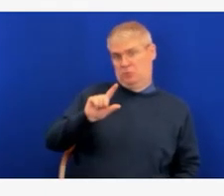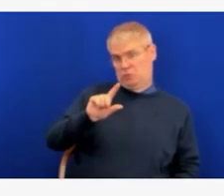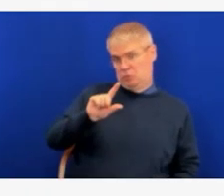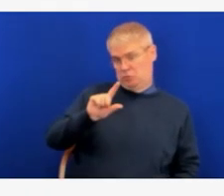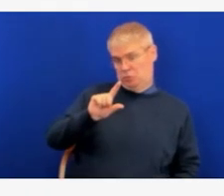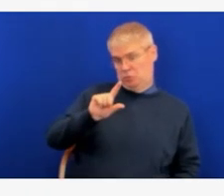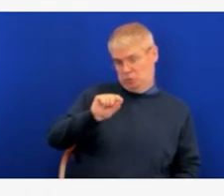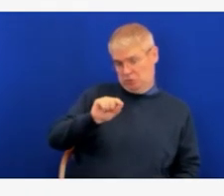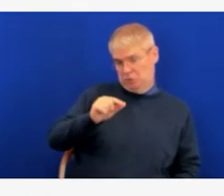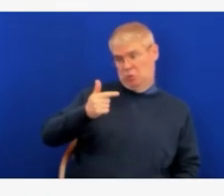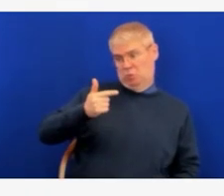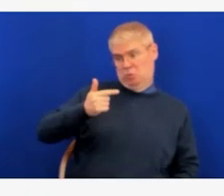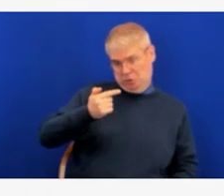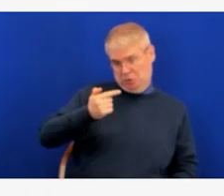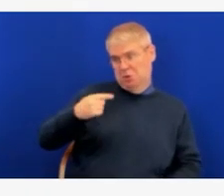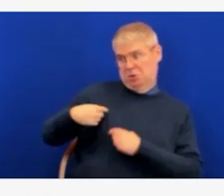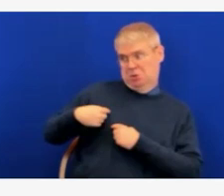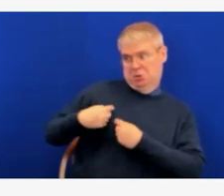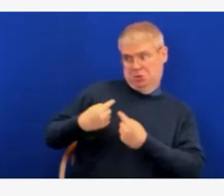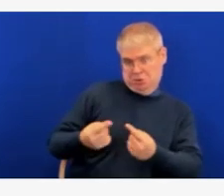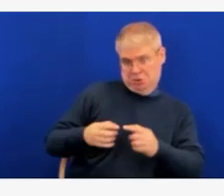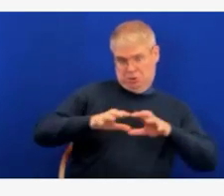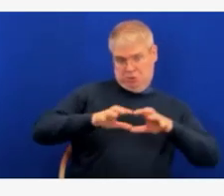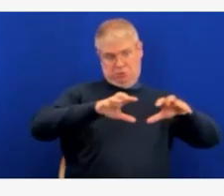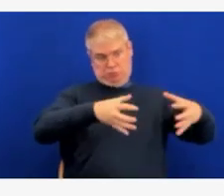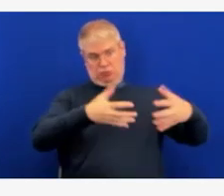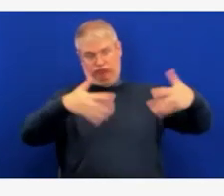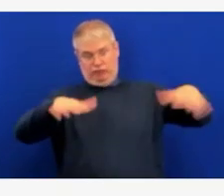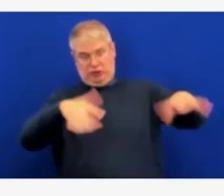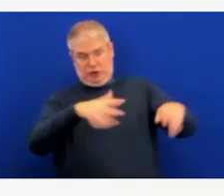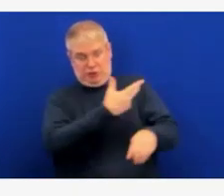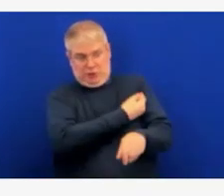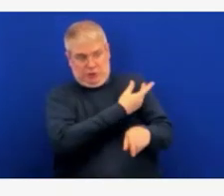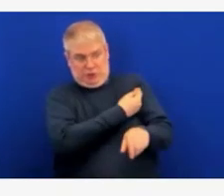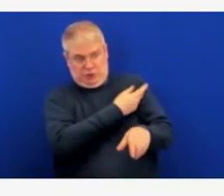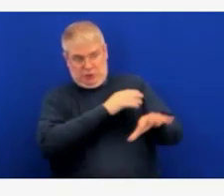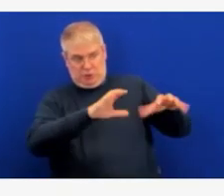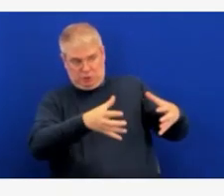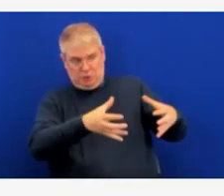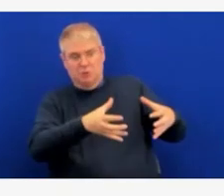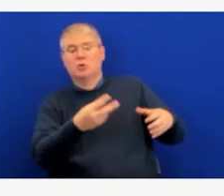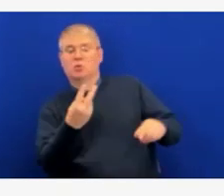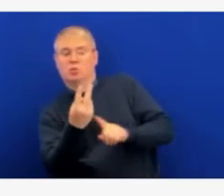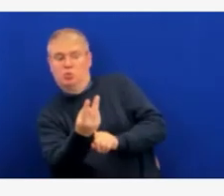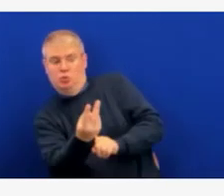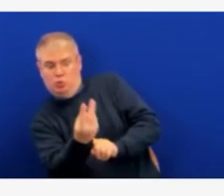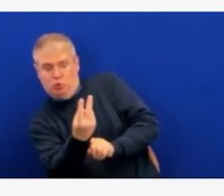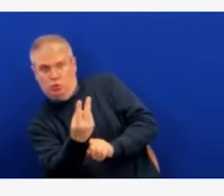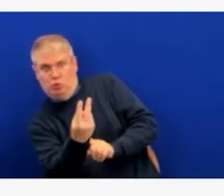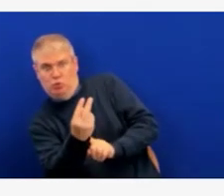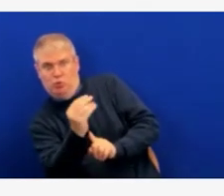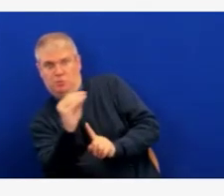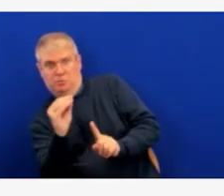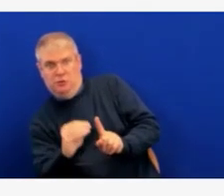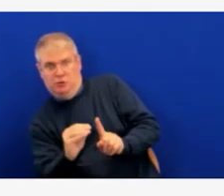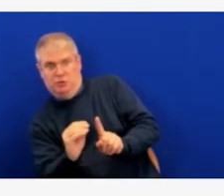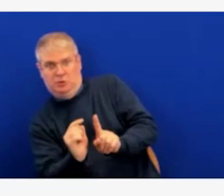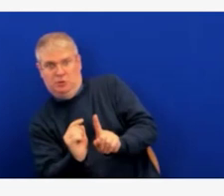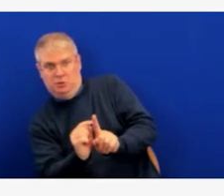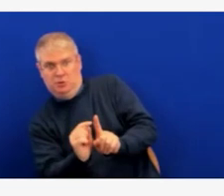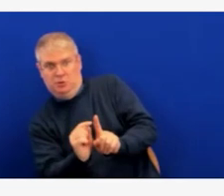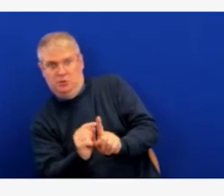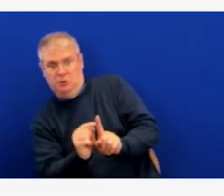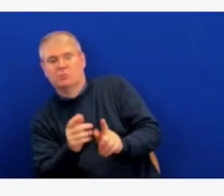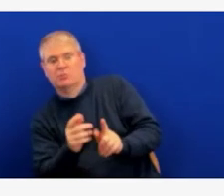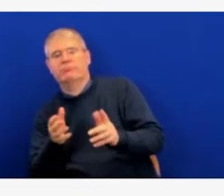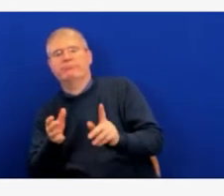immune for life once they get infected. And that, yes, there has been a study released just last week